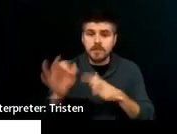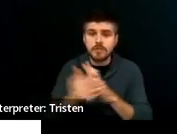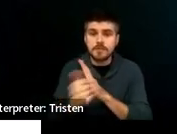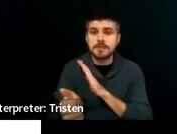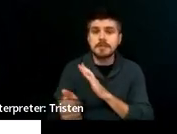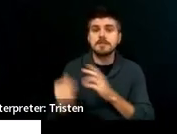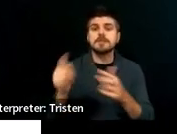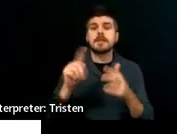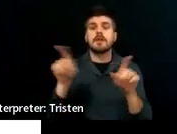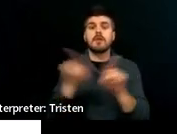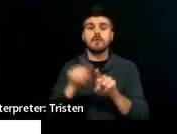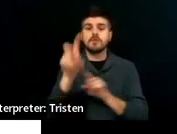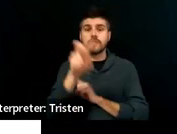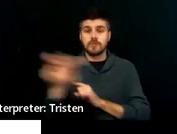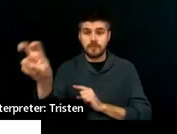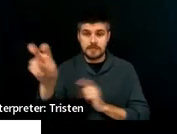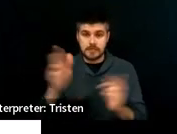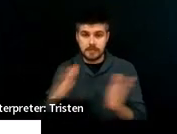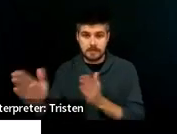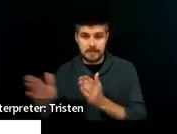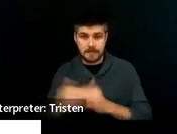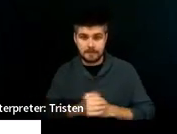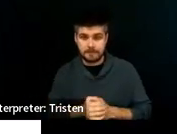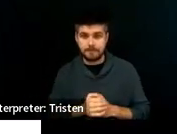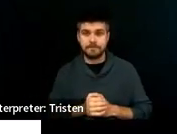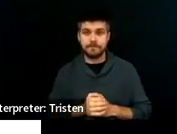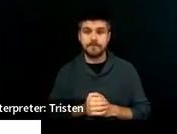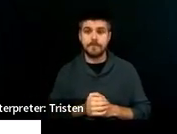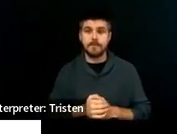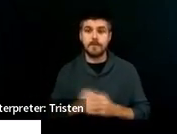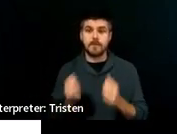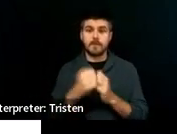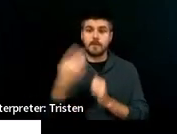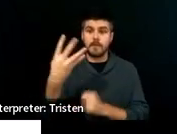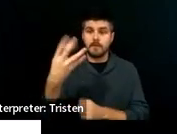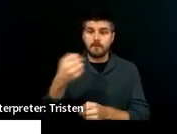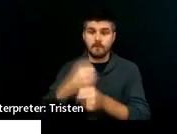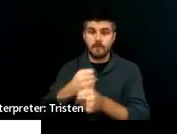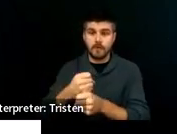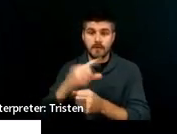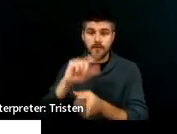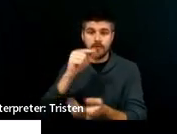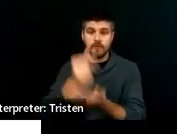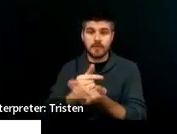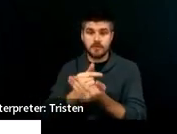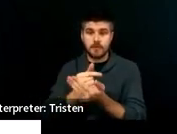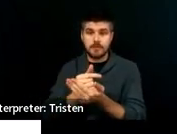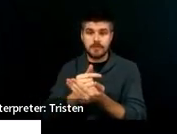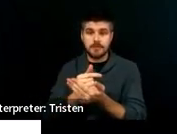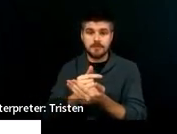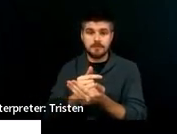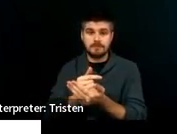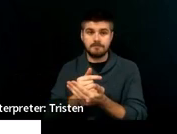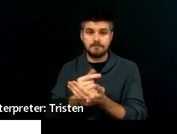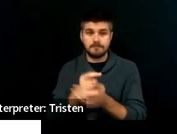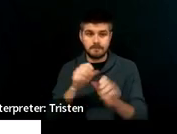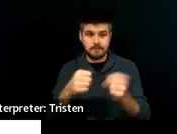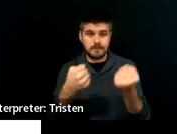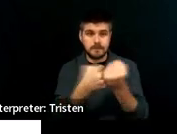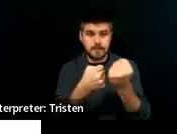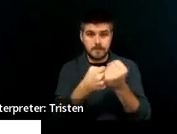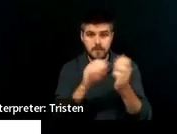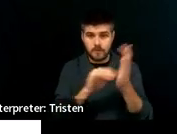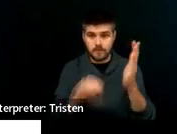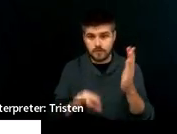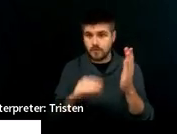four-year graduation? a four graduation outlook support the student in accessing and